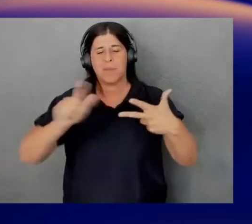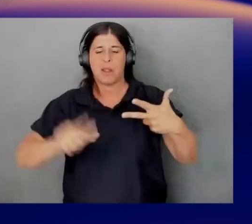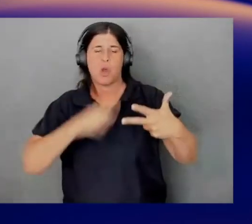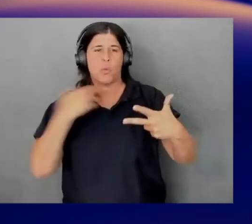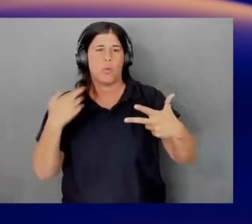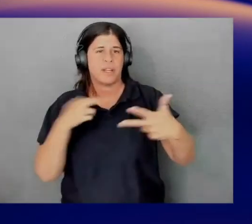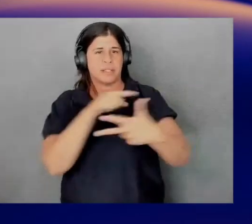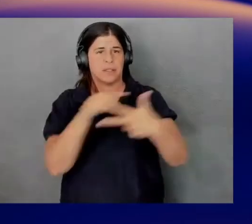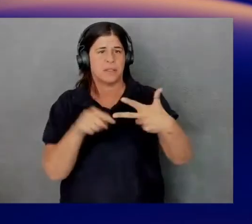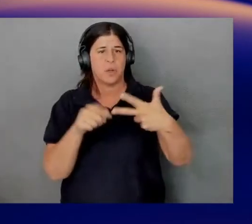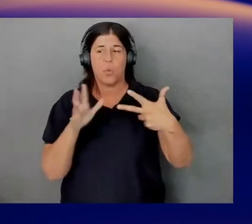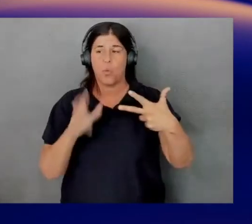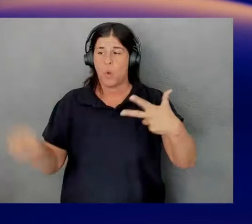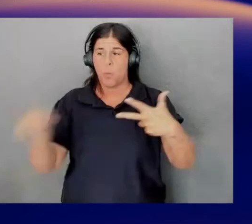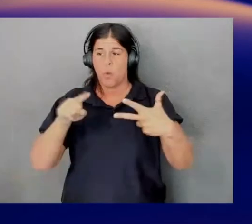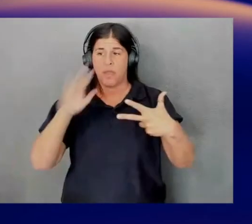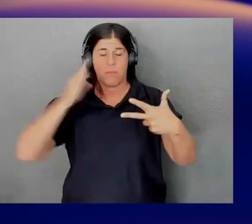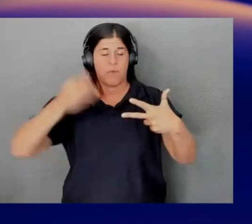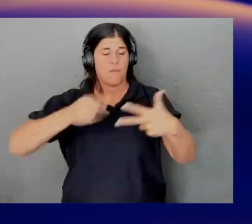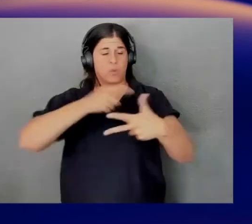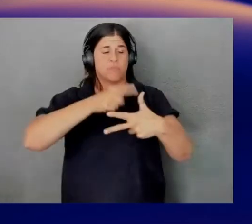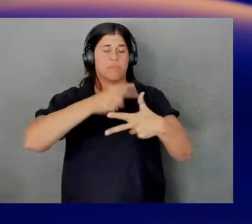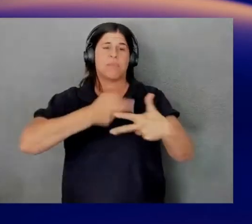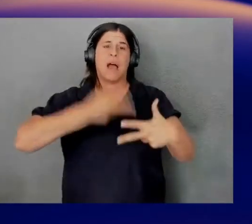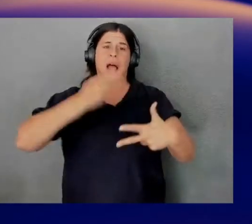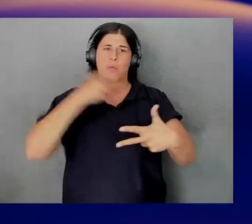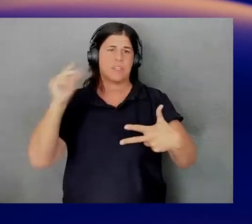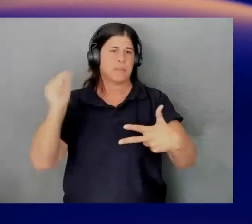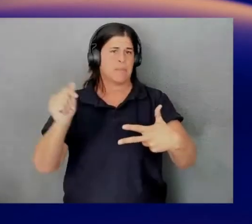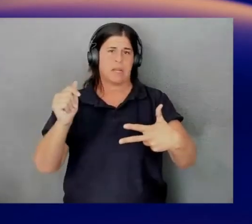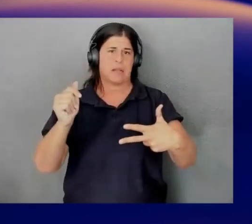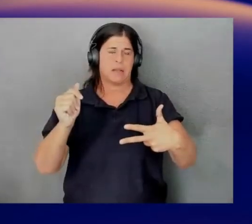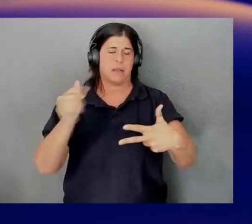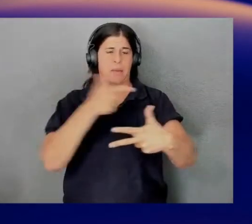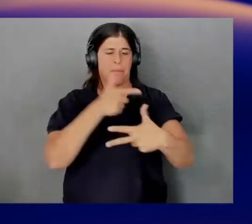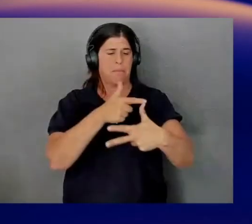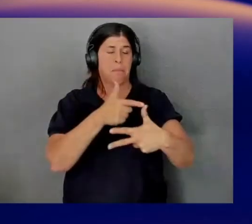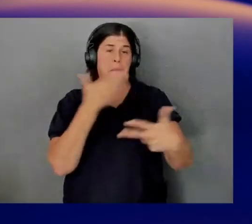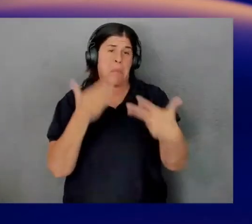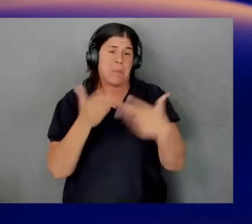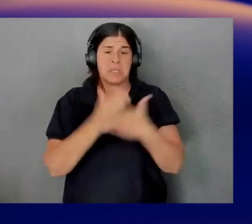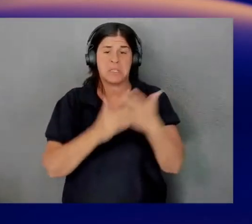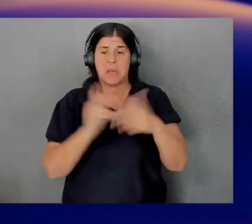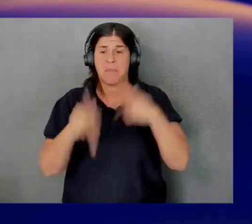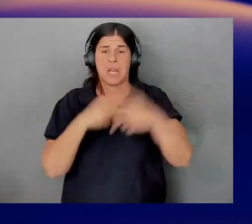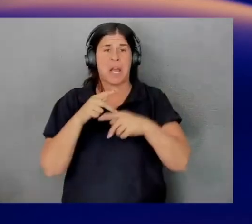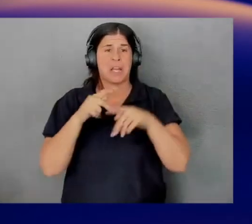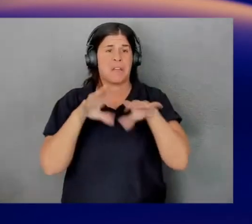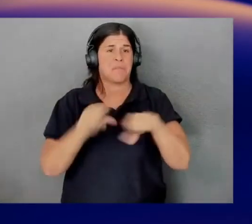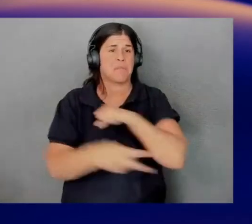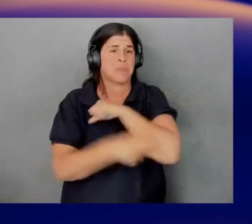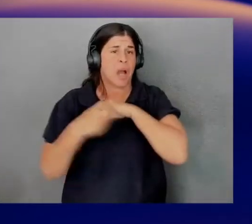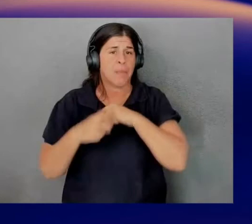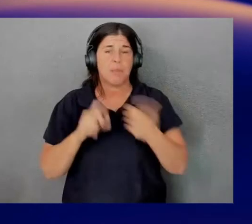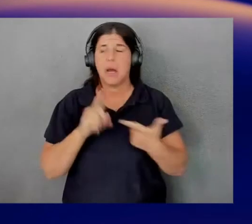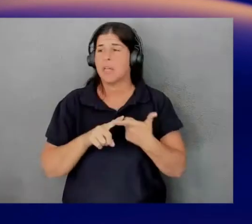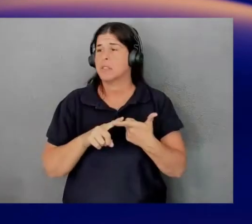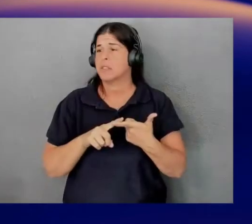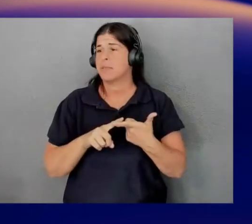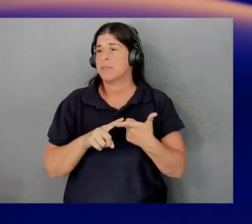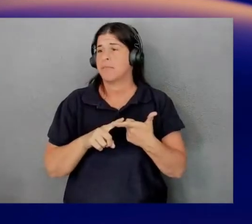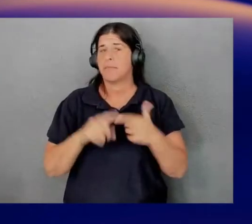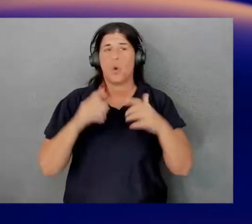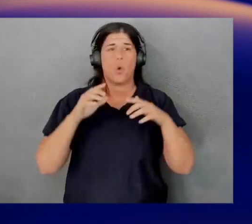want our customers to focus on high risk immediately because there could be some kind of downtime